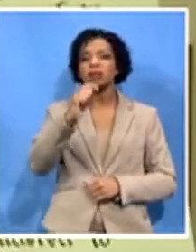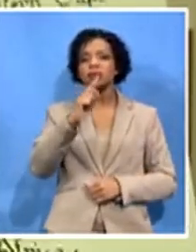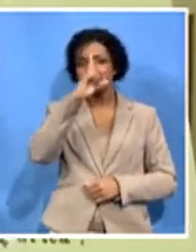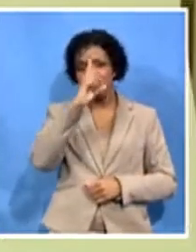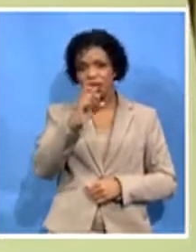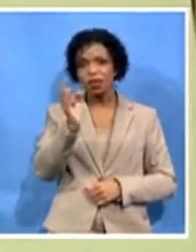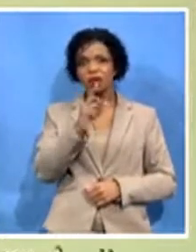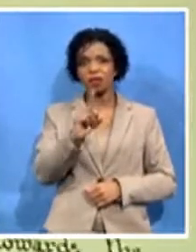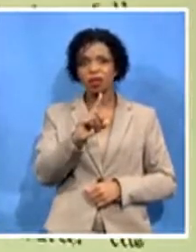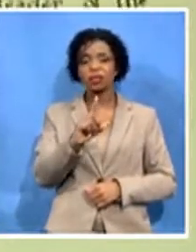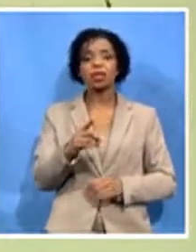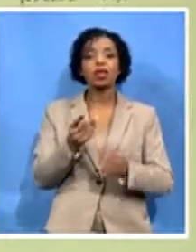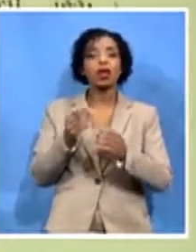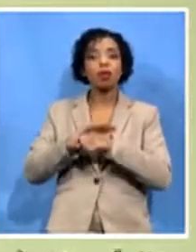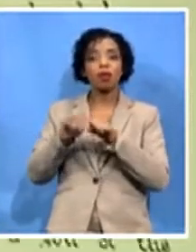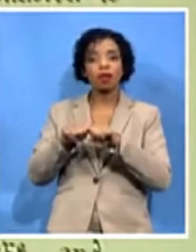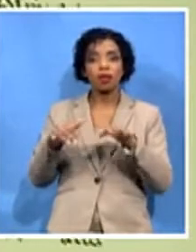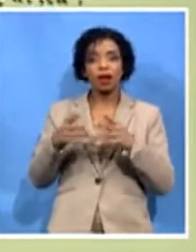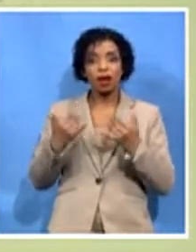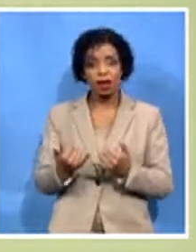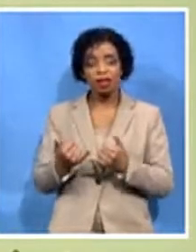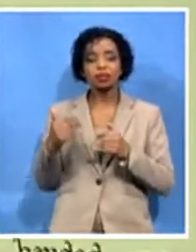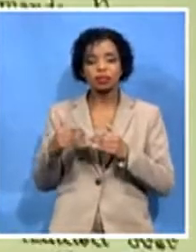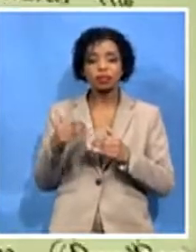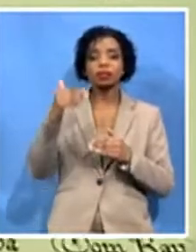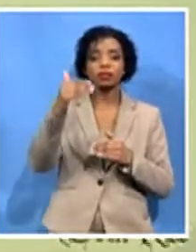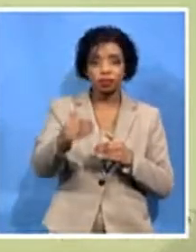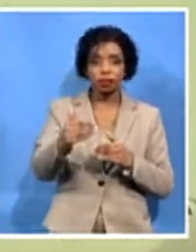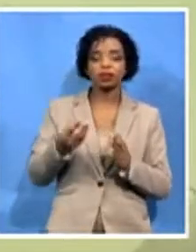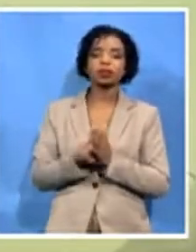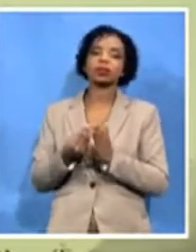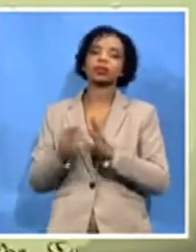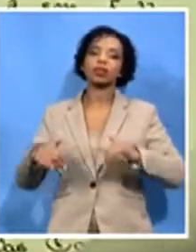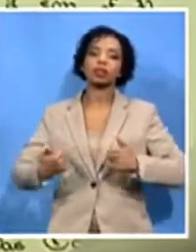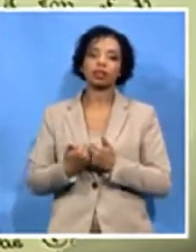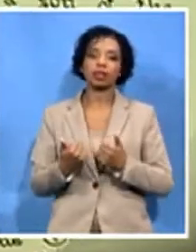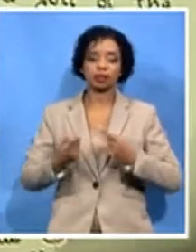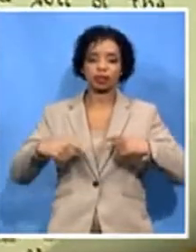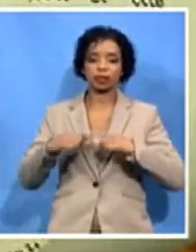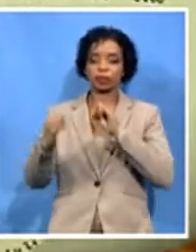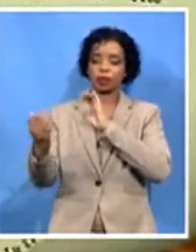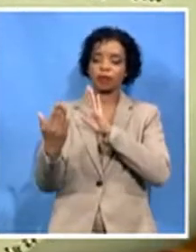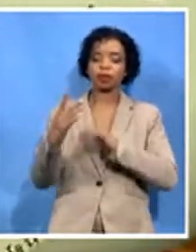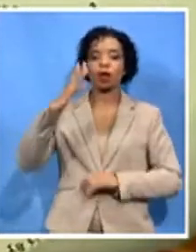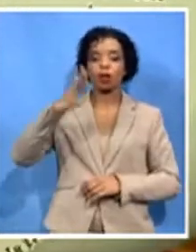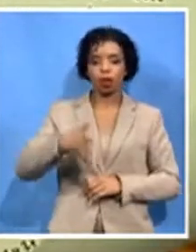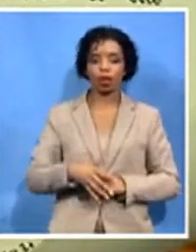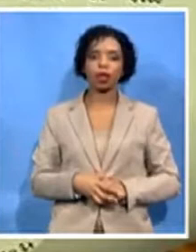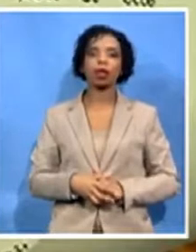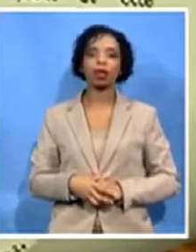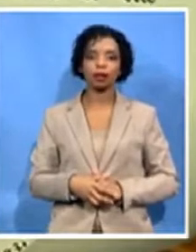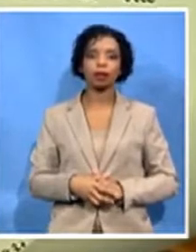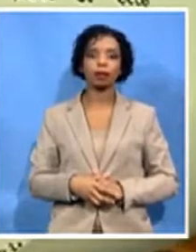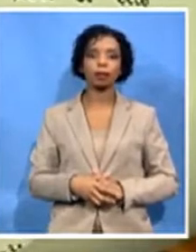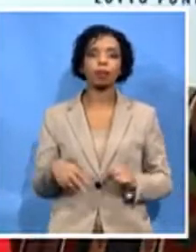that we're going to face as a nation and globally, we've reassessed and we're